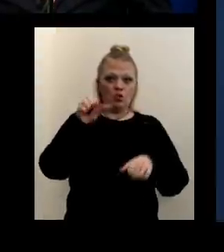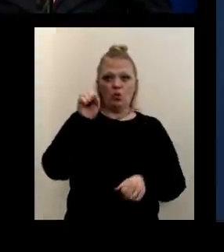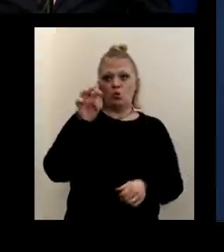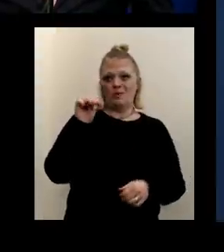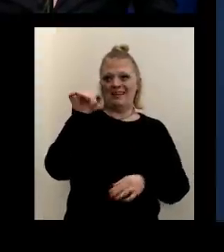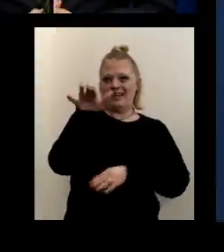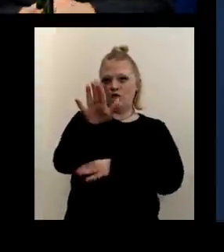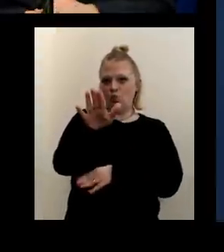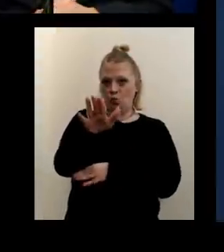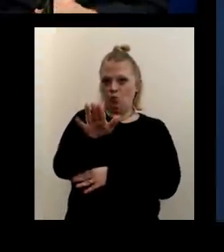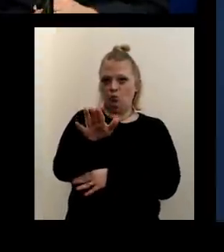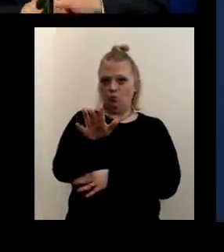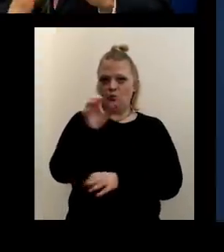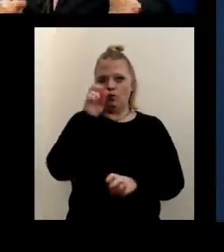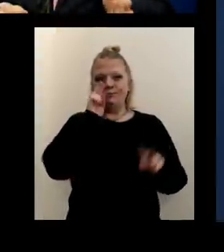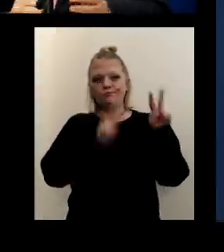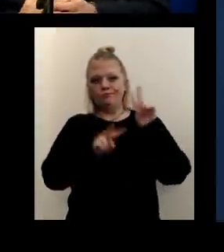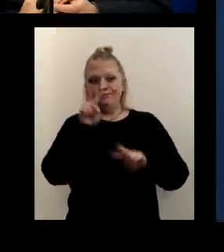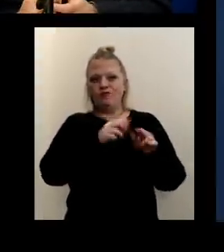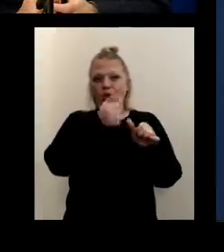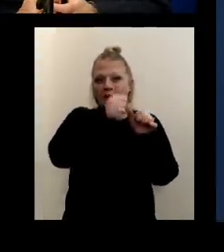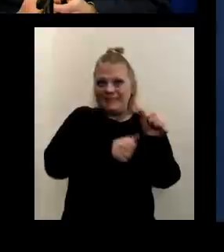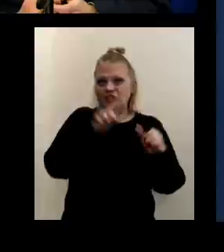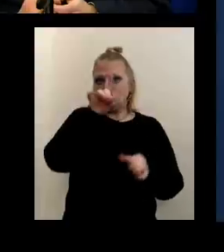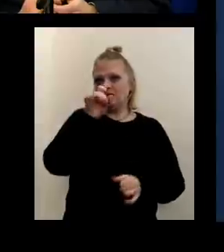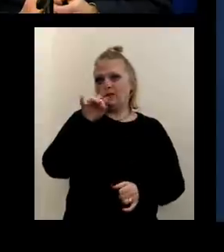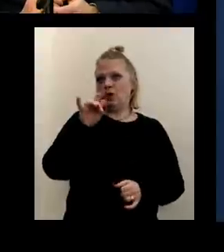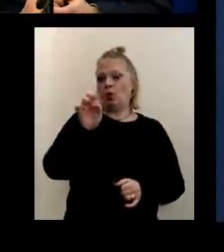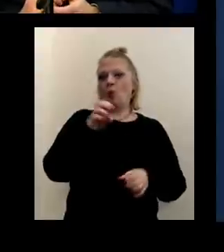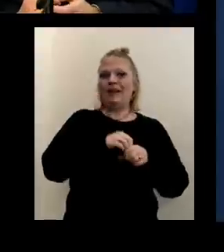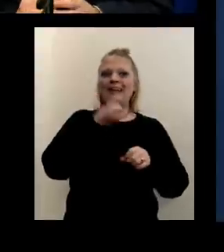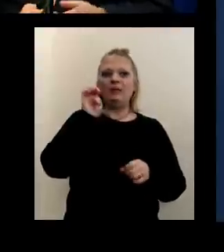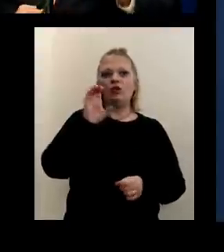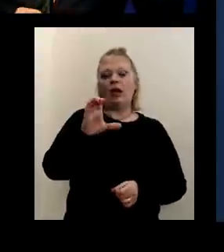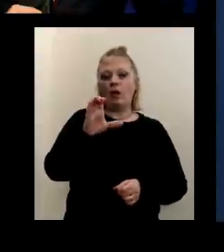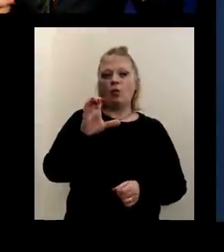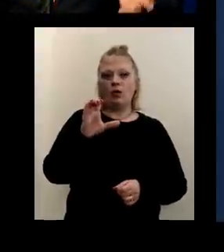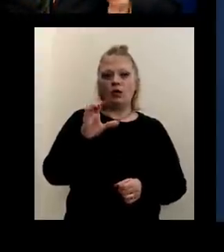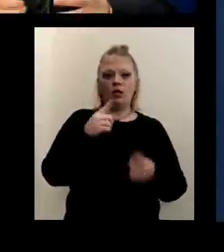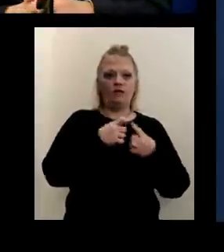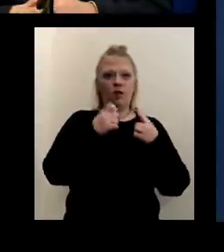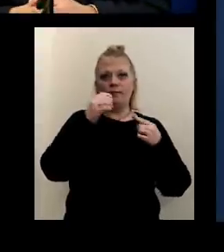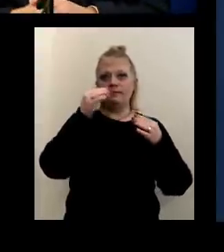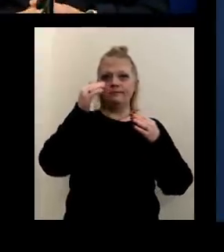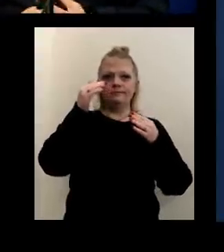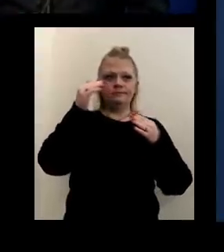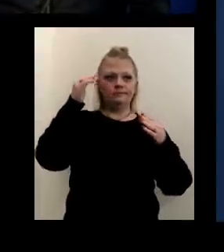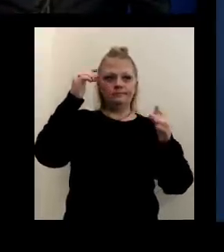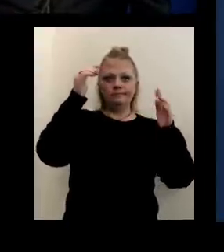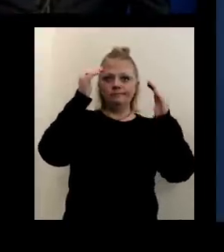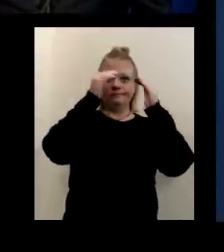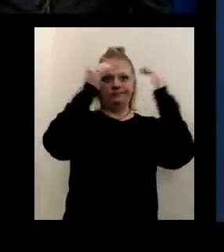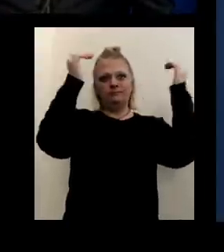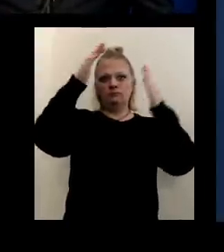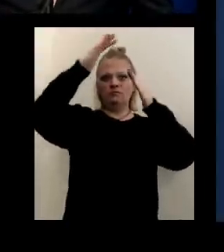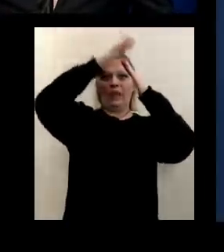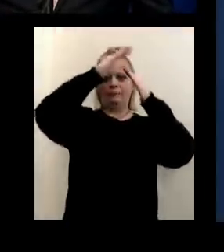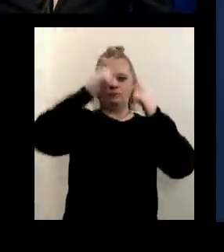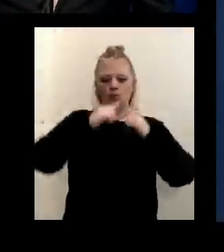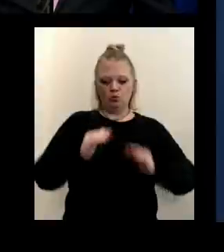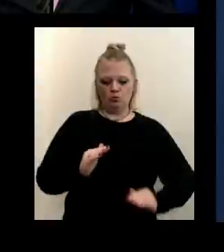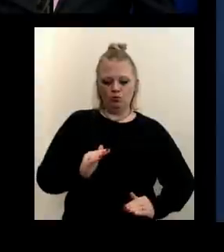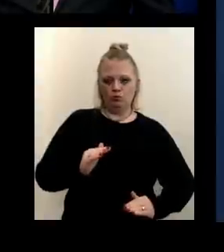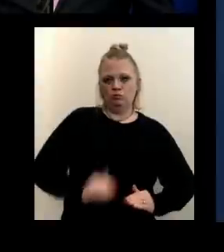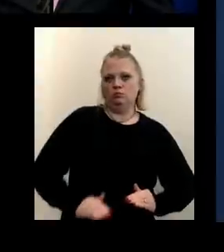so you can take a look at it by every zip code in Erie County from the largest to the smallest number of cases and then broken down